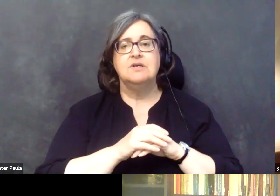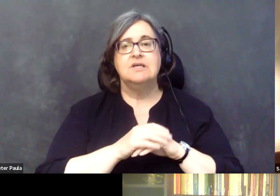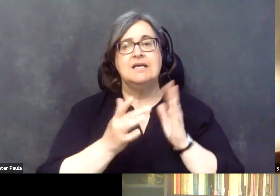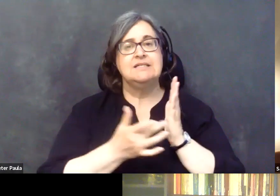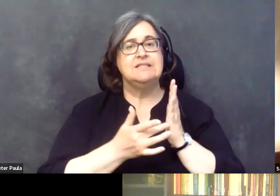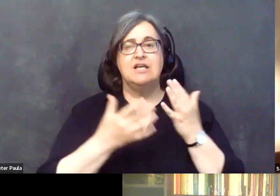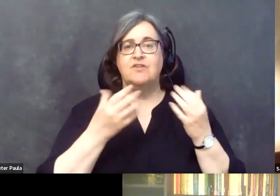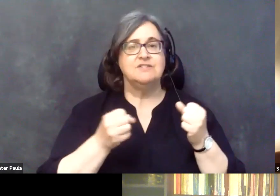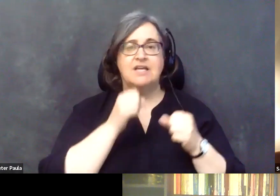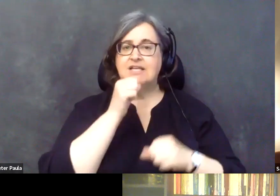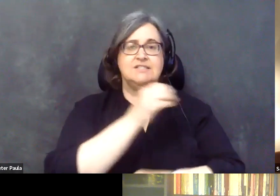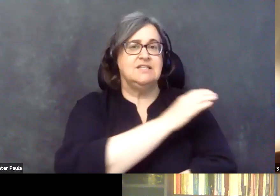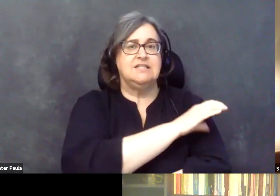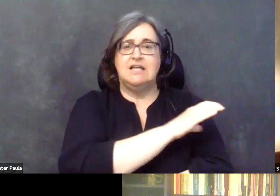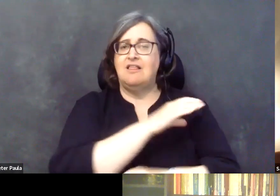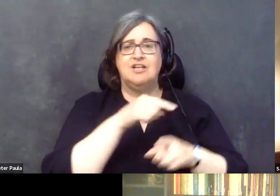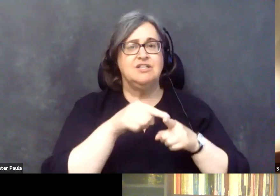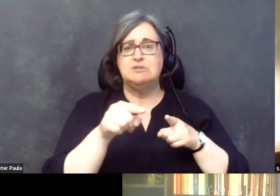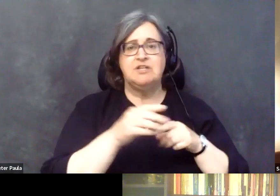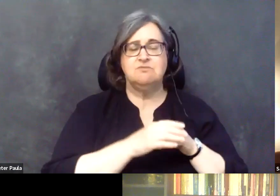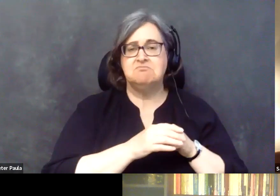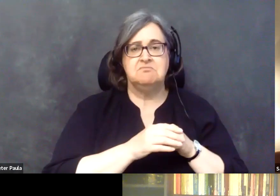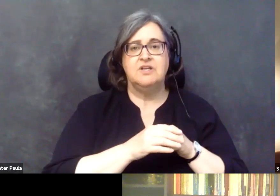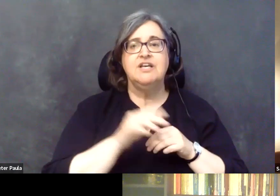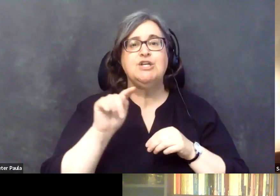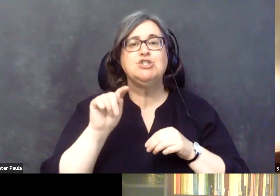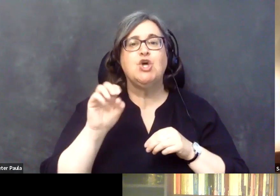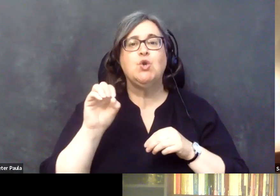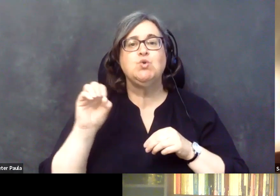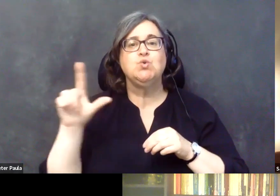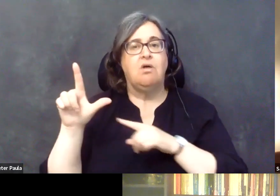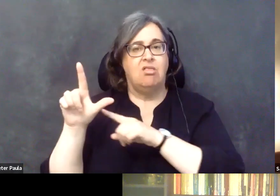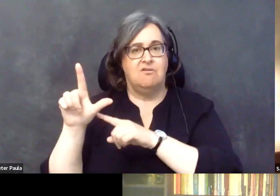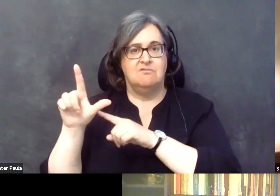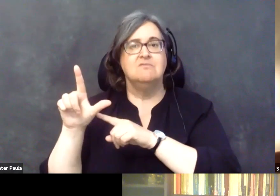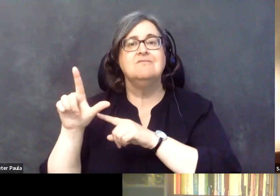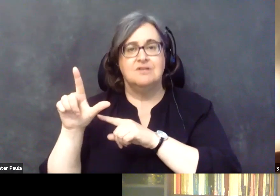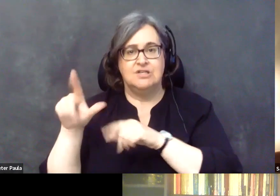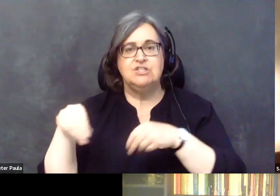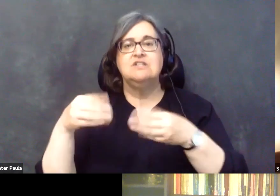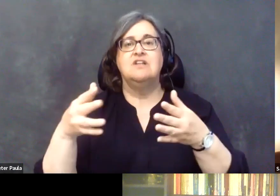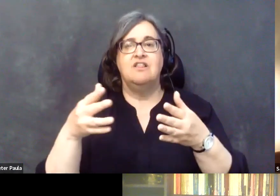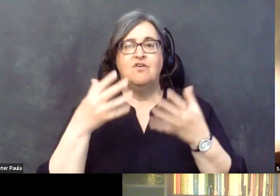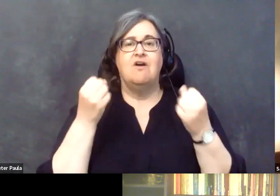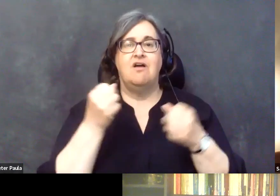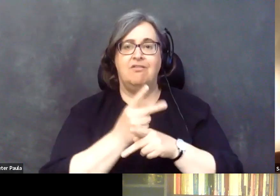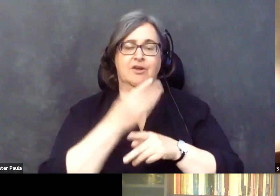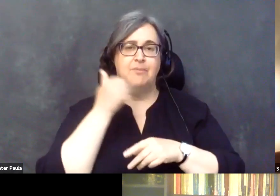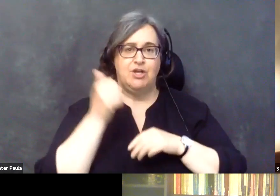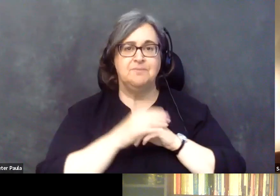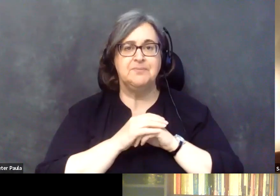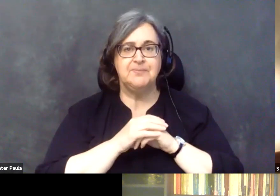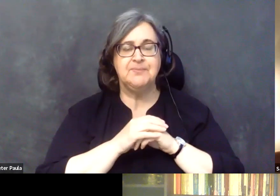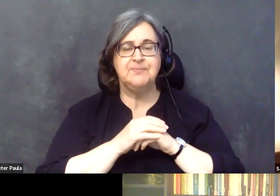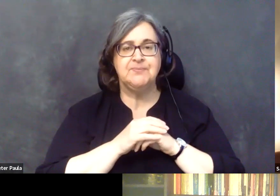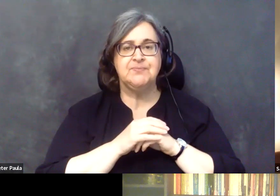is not a clinical specialty. It's, it's a tool to use in delivering healthcare better, you know? So